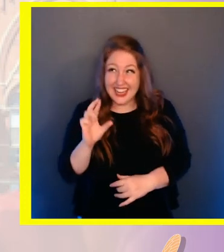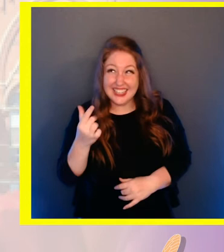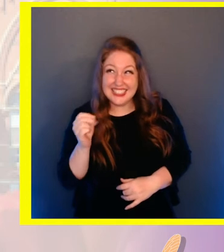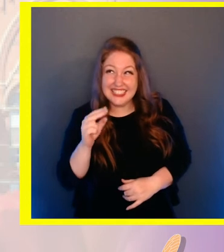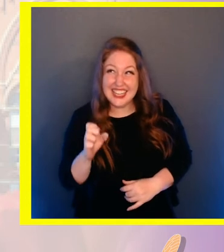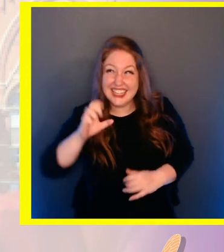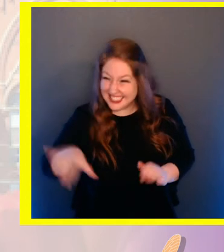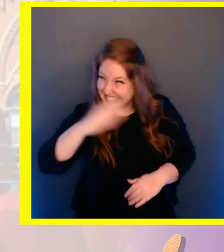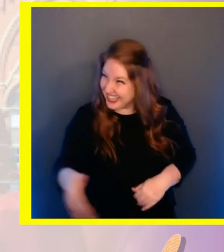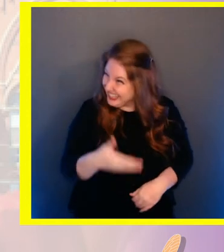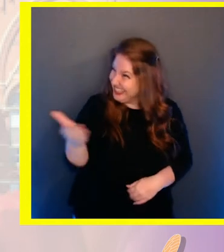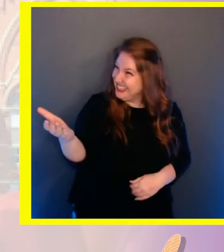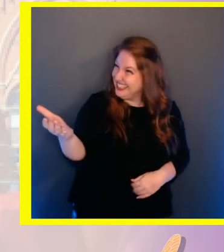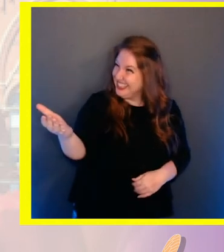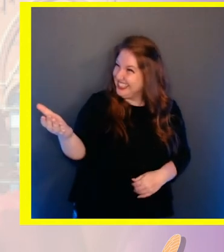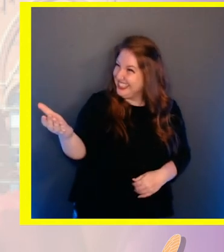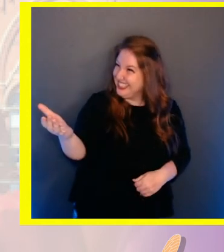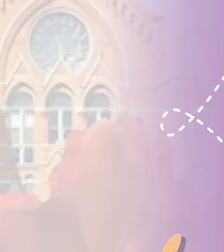Take it away Dr. Gene.